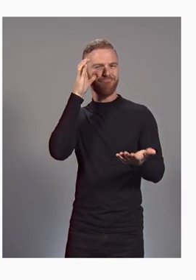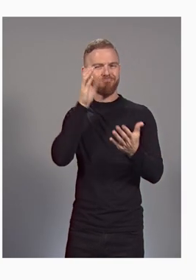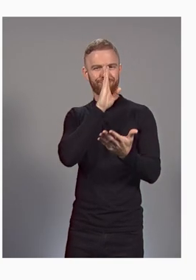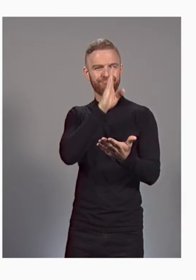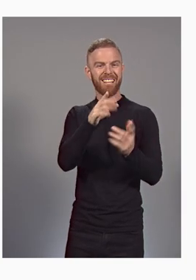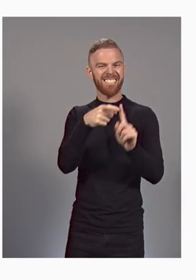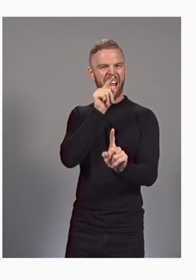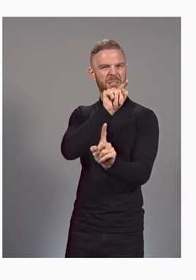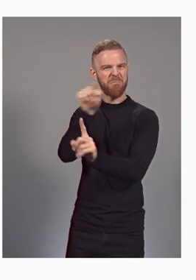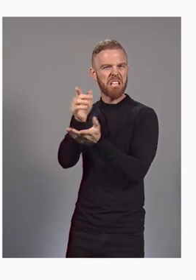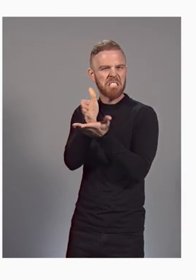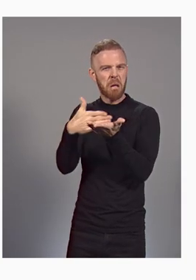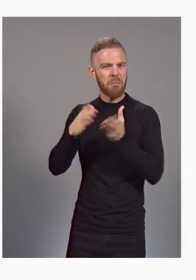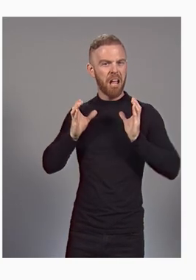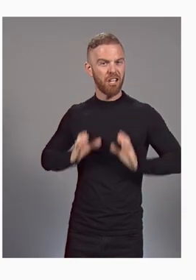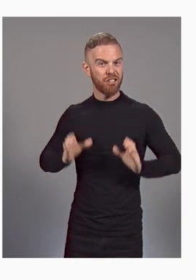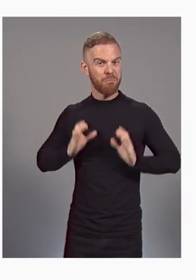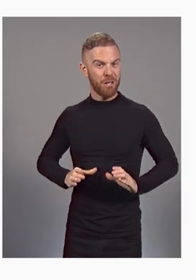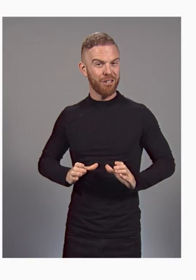of our customers.